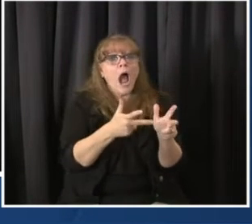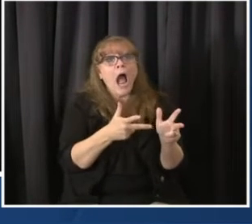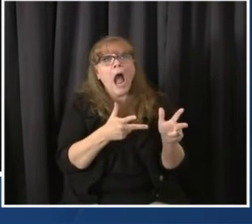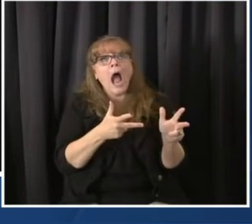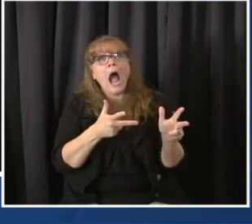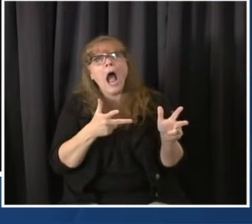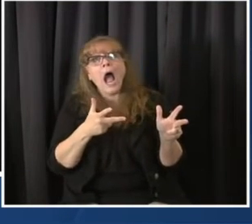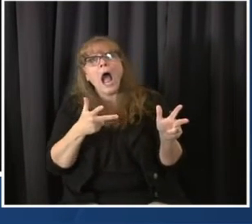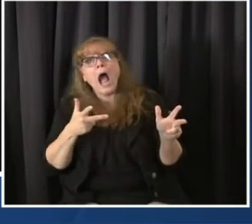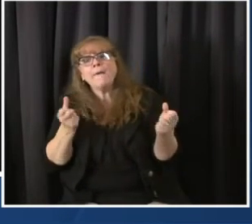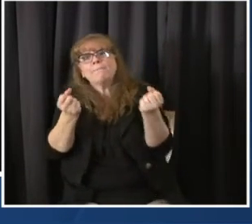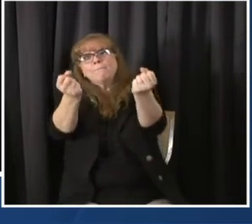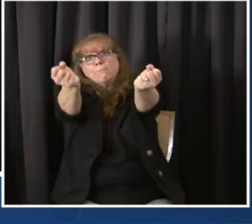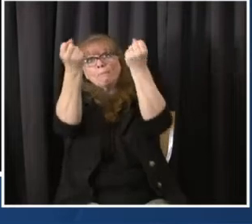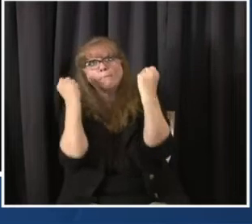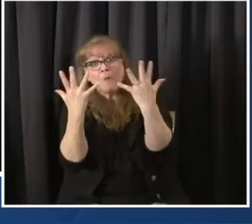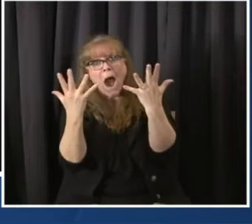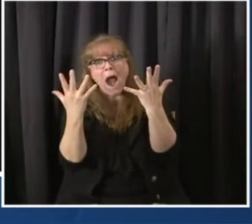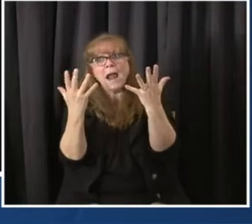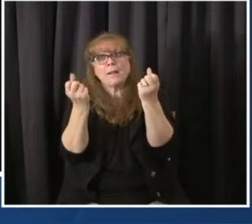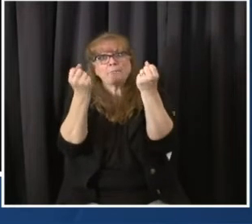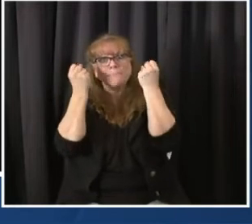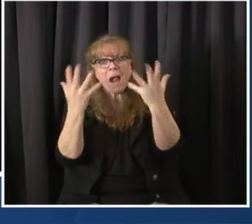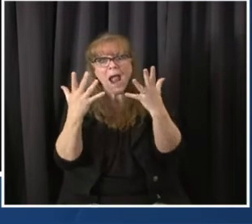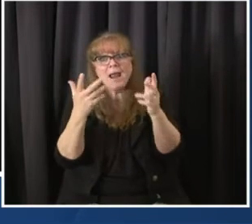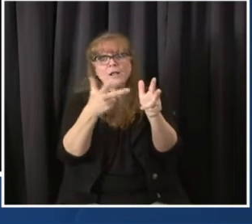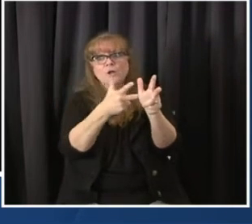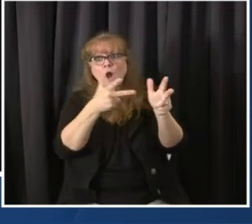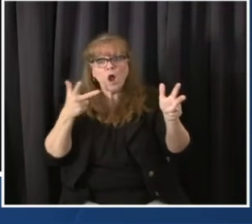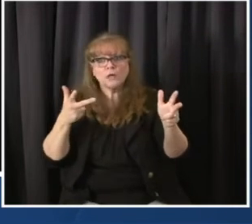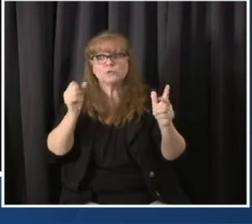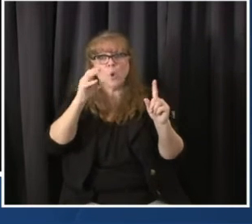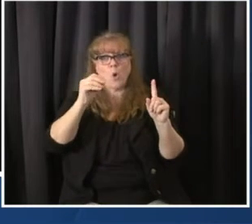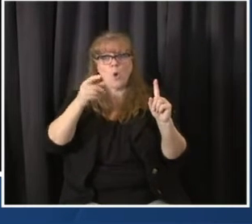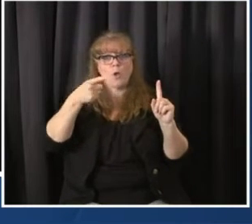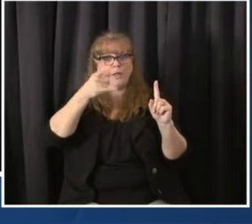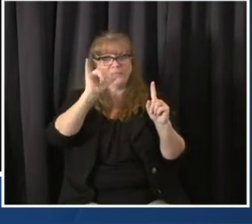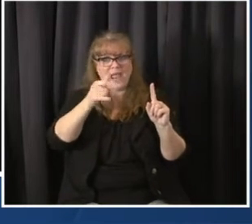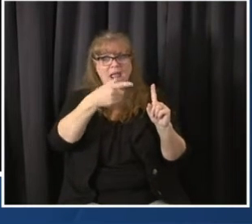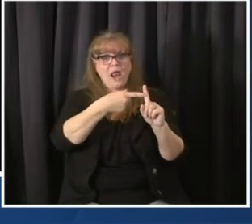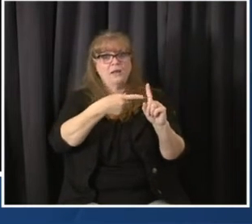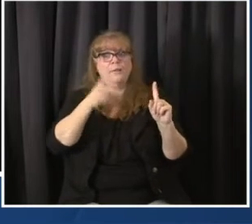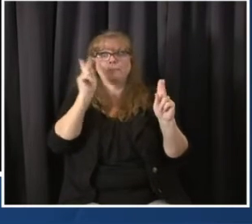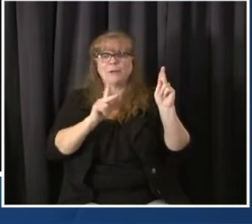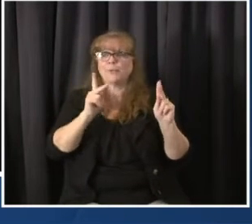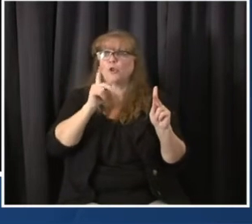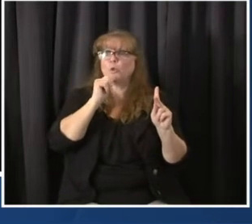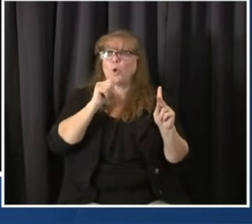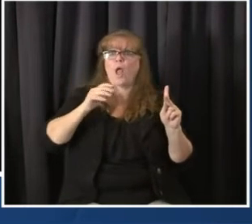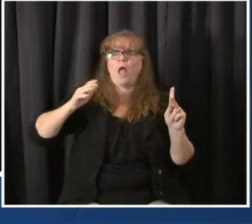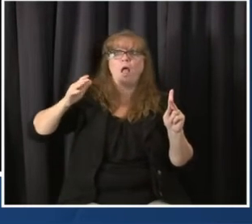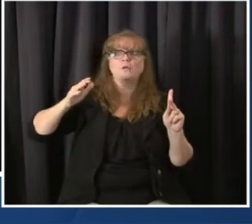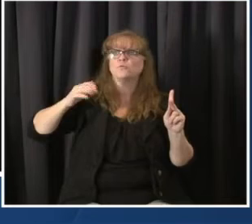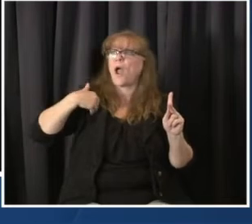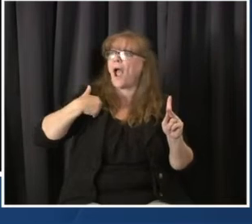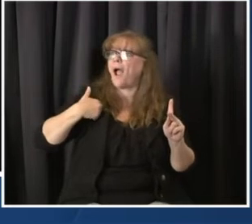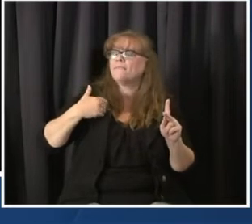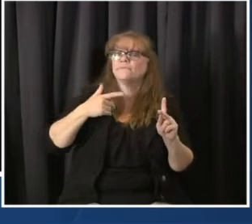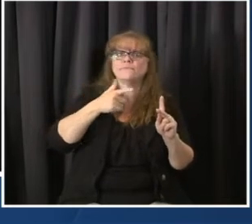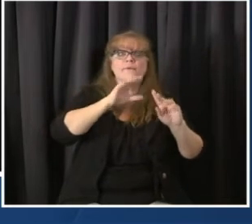technology or have patient portals and have raised those questions to us? So yes, generally, yes. So if you have